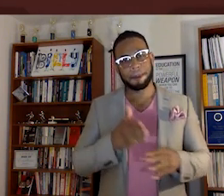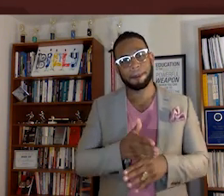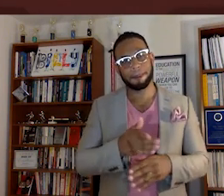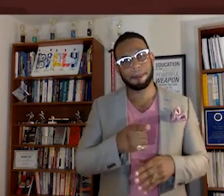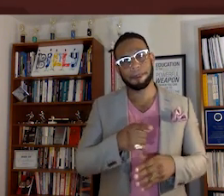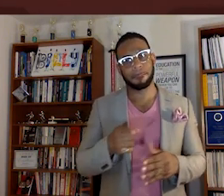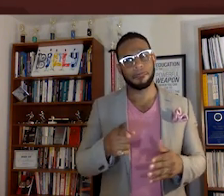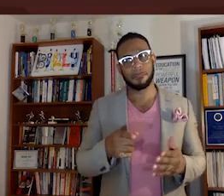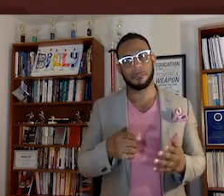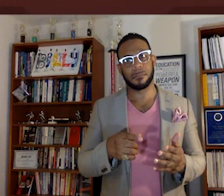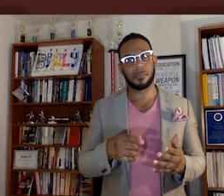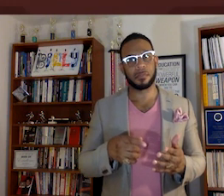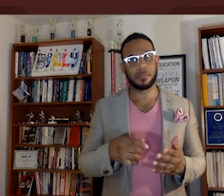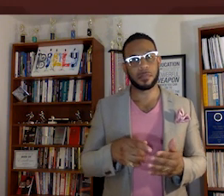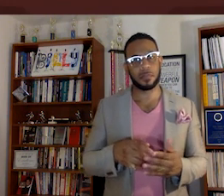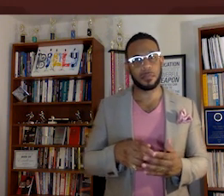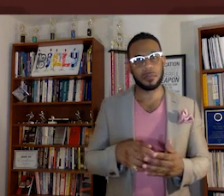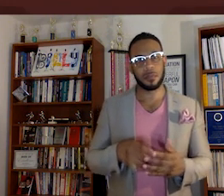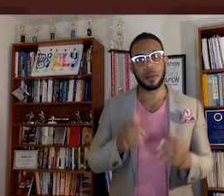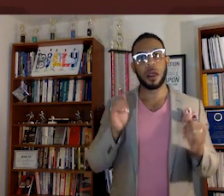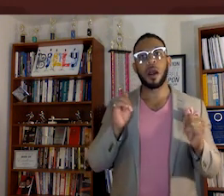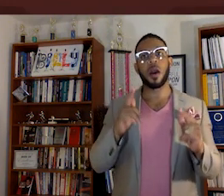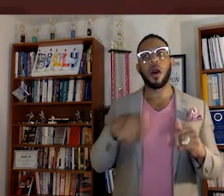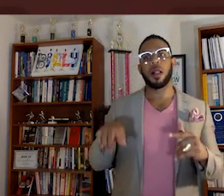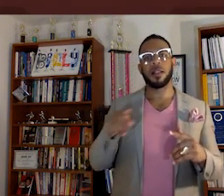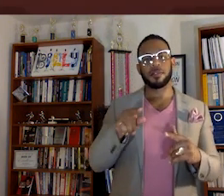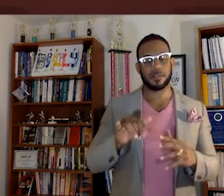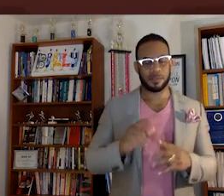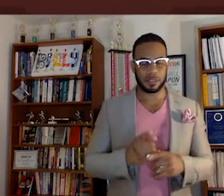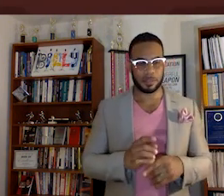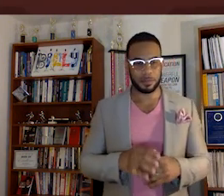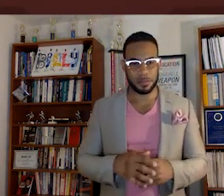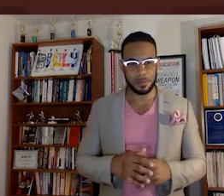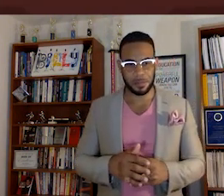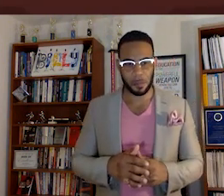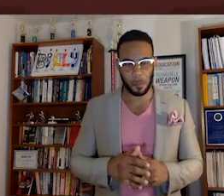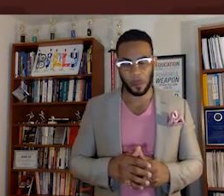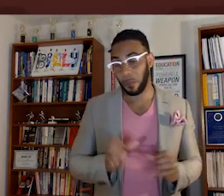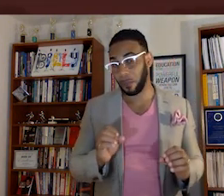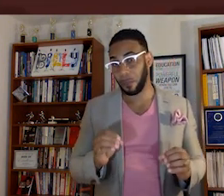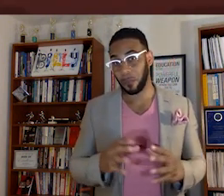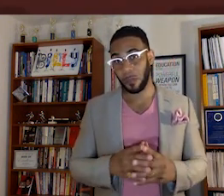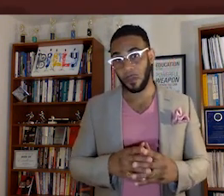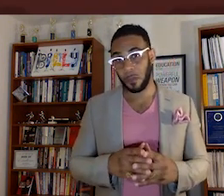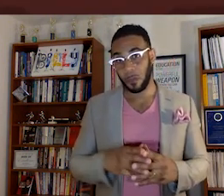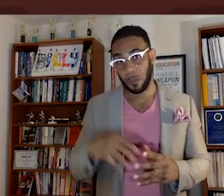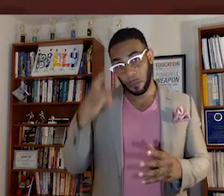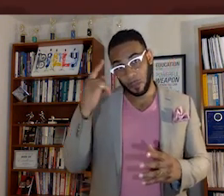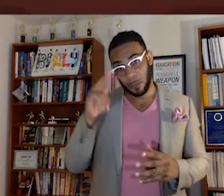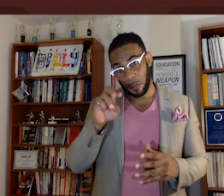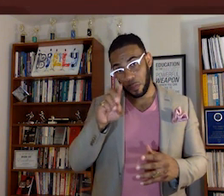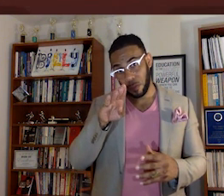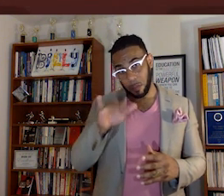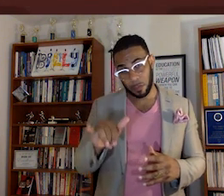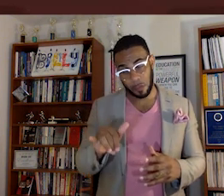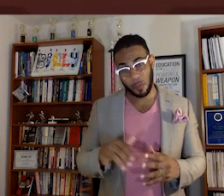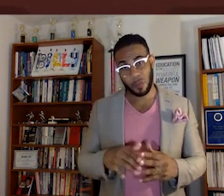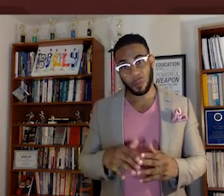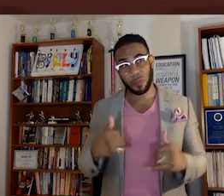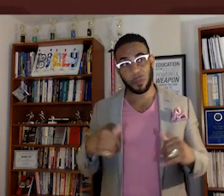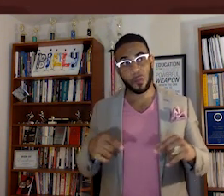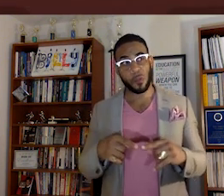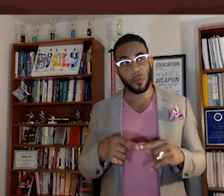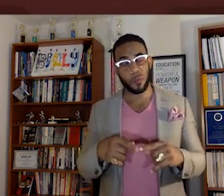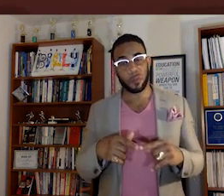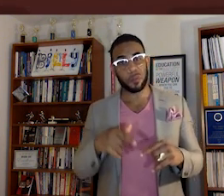all of all of this, you know. So for NSBE, we